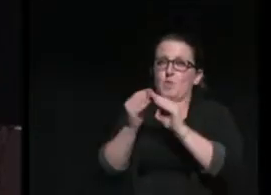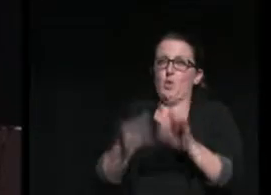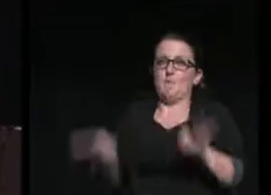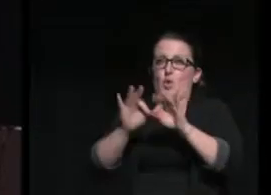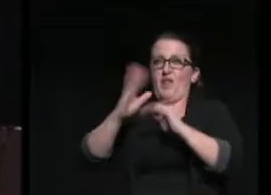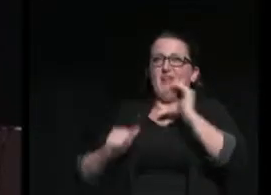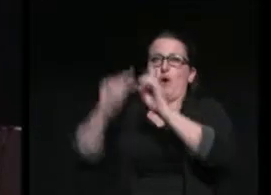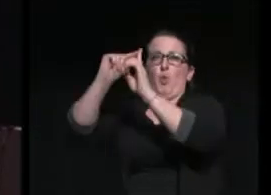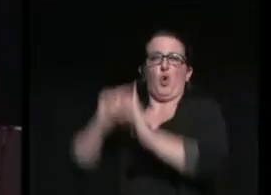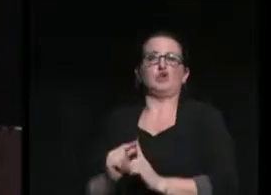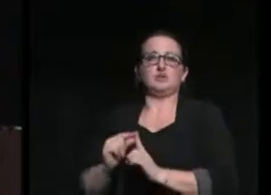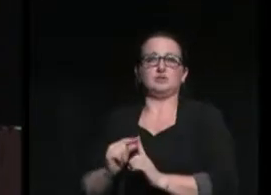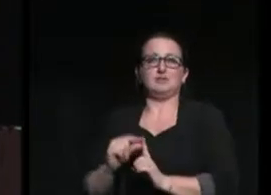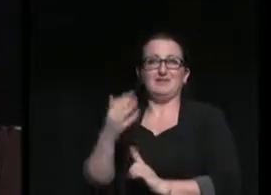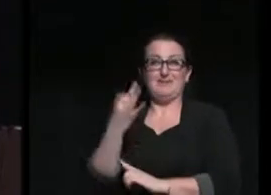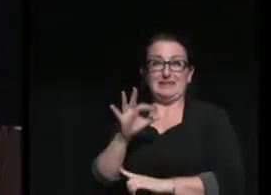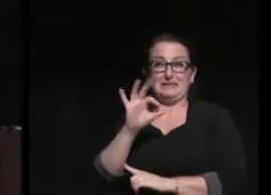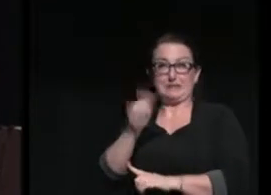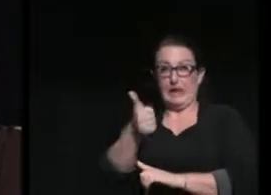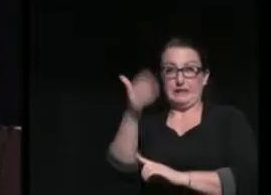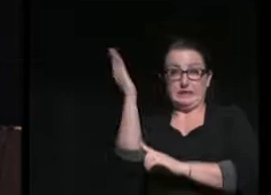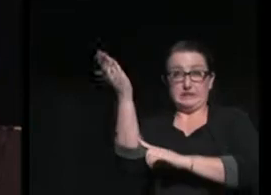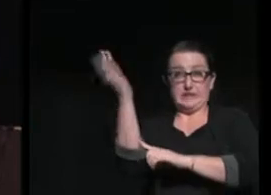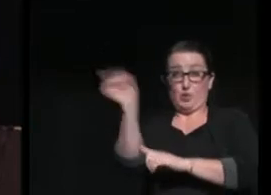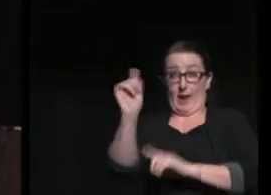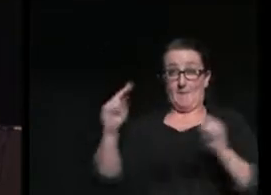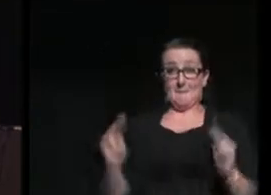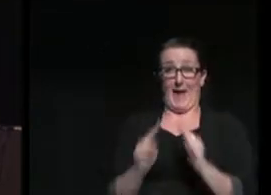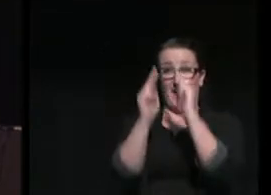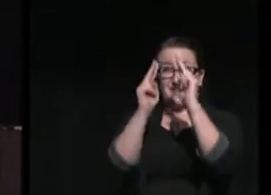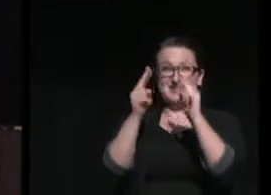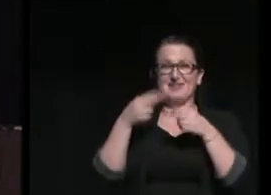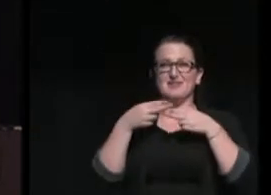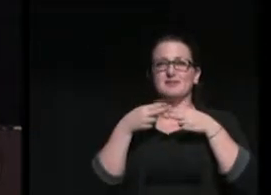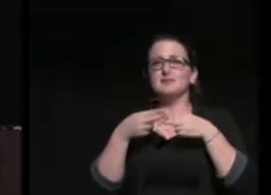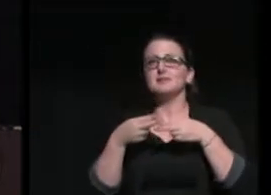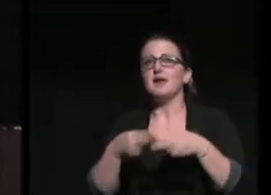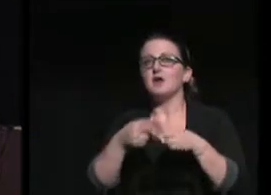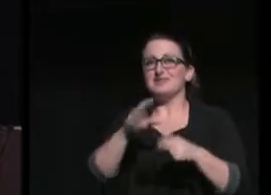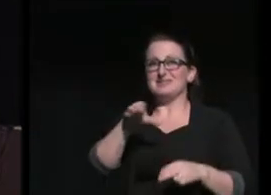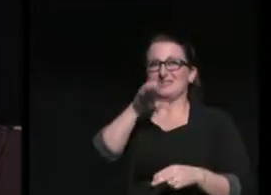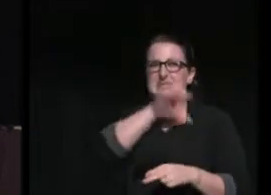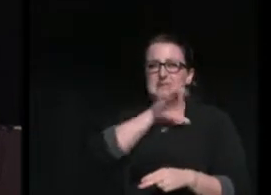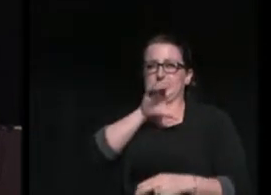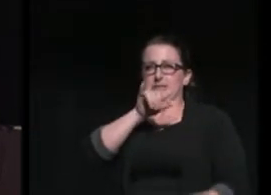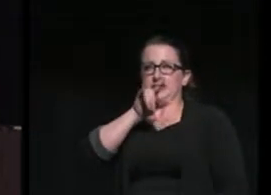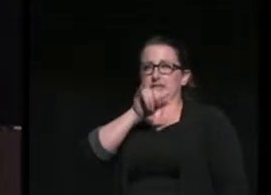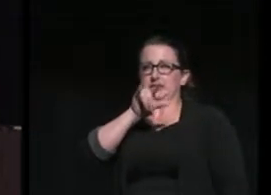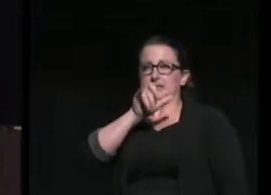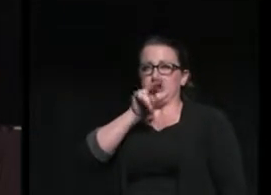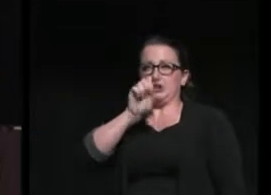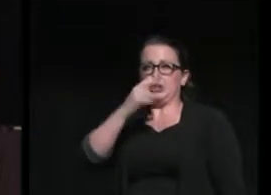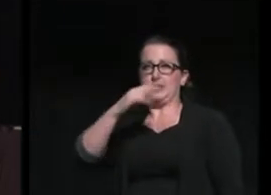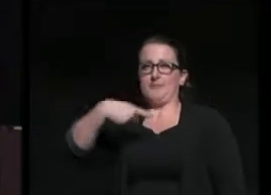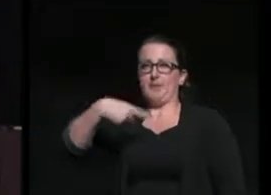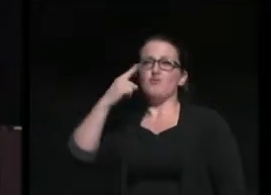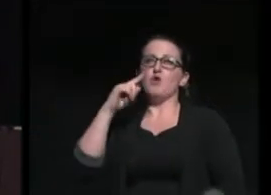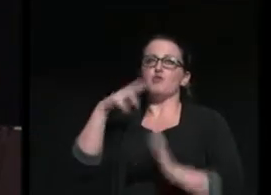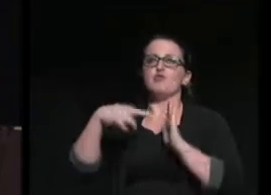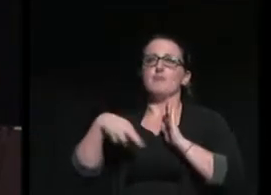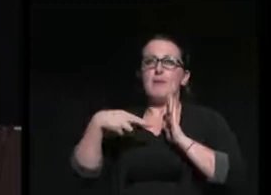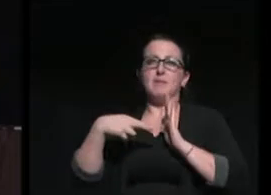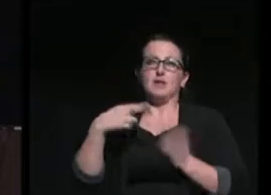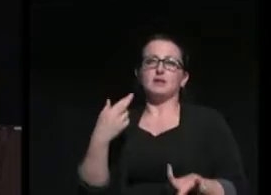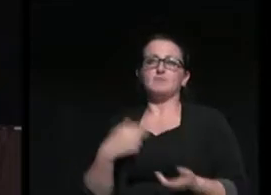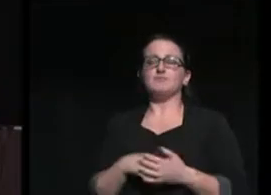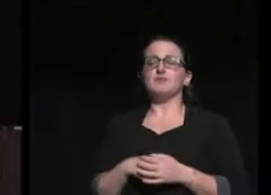delivered, I believe, in Paris, he titled it Citizenship in a Republic. And it includes, I want to make sure you listen to this